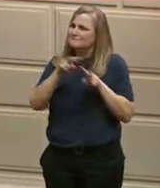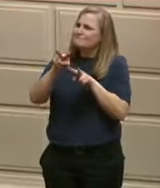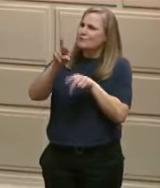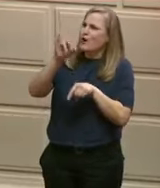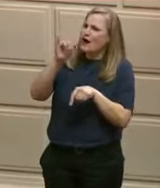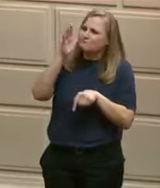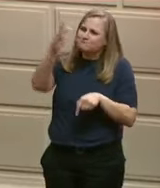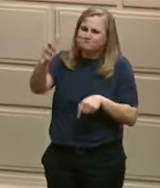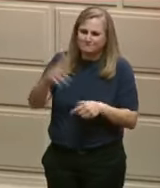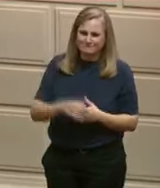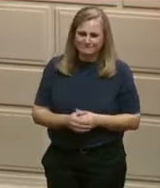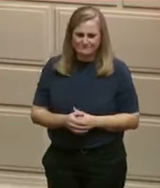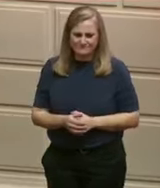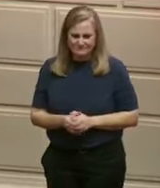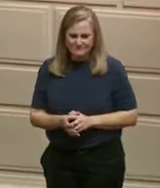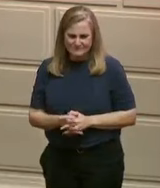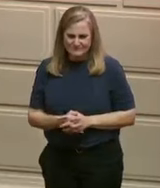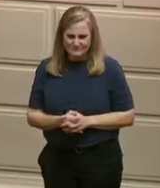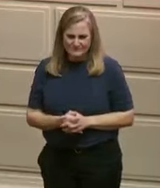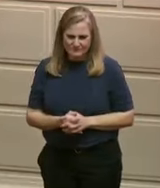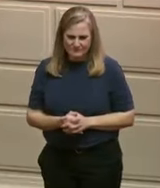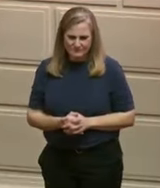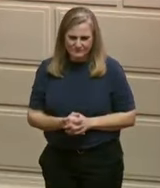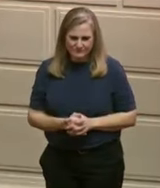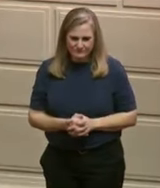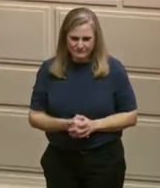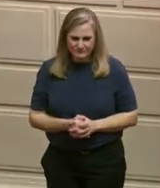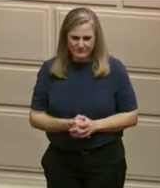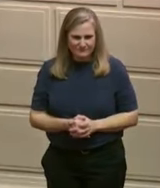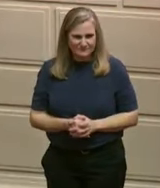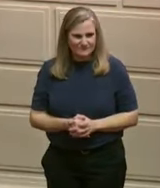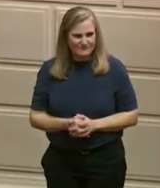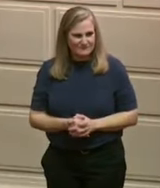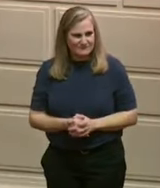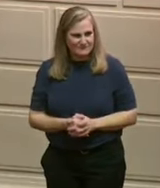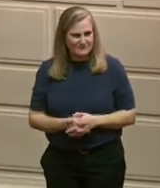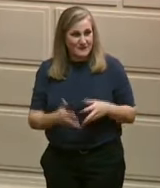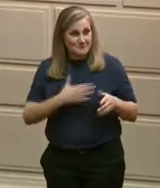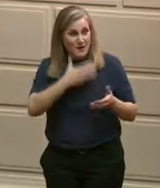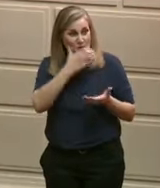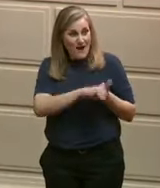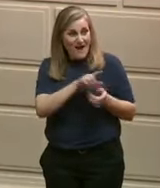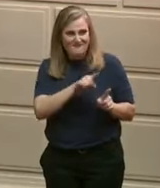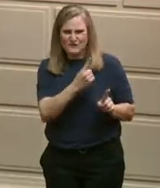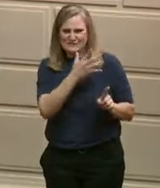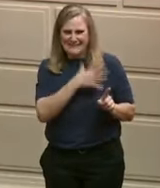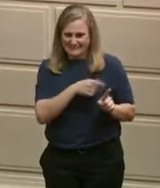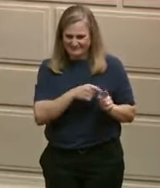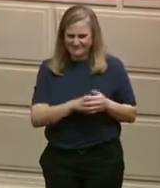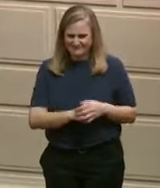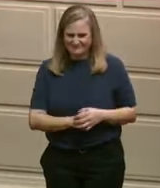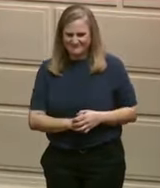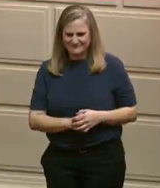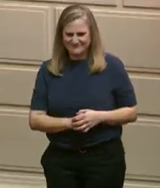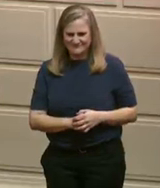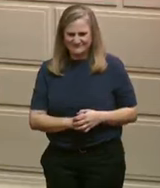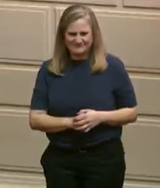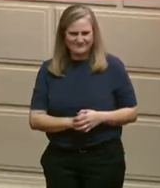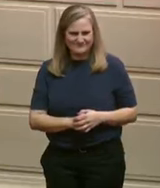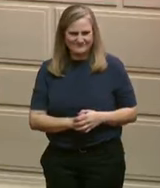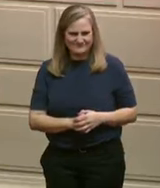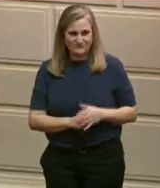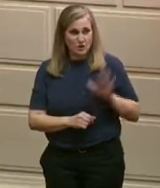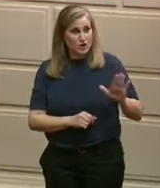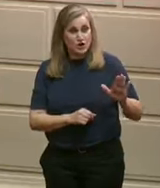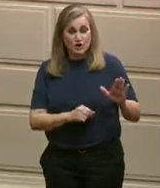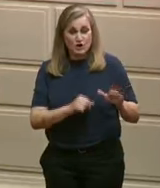on behalf of the First Lady, Susan McKee, who is here tonight, I want to encourage all Rhode Islanders to take our litter-free Rhode Island